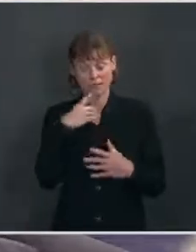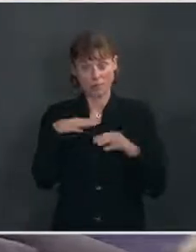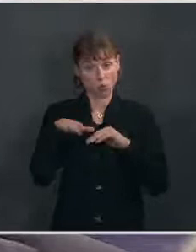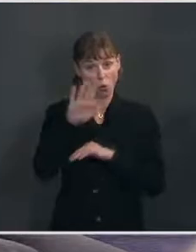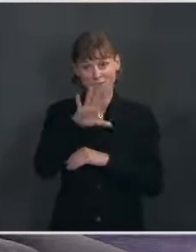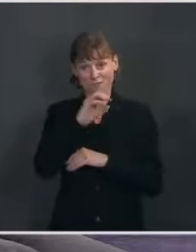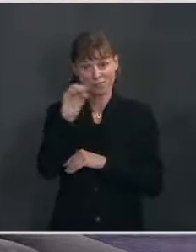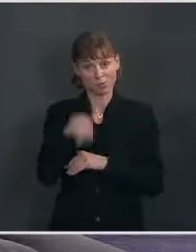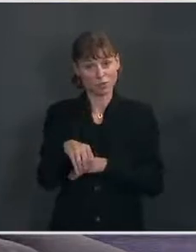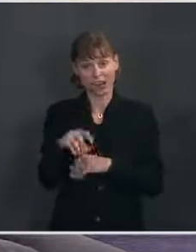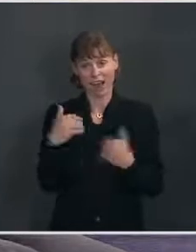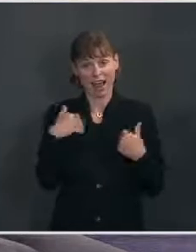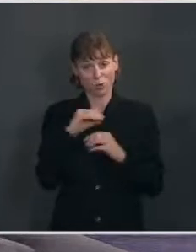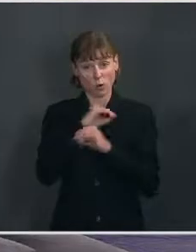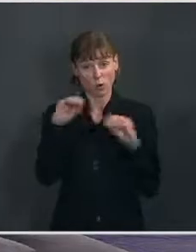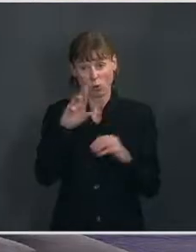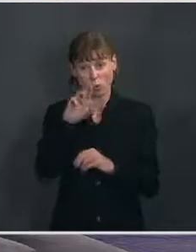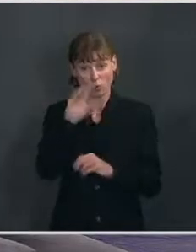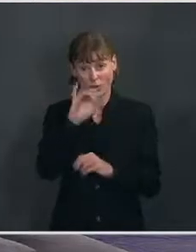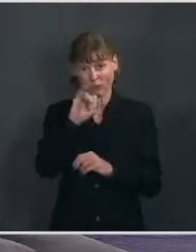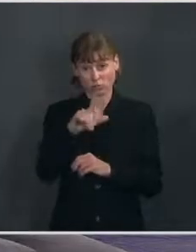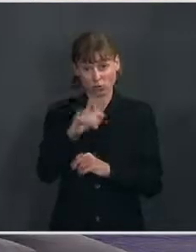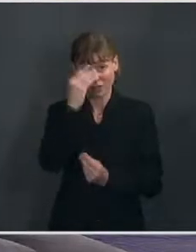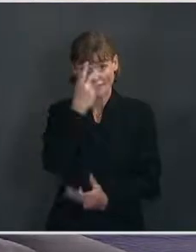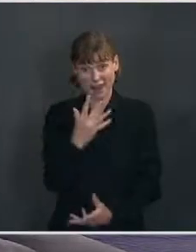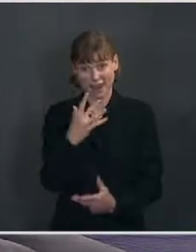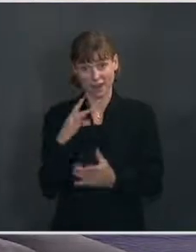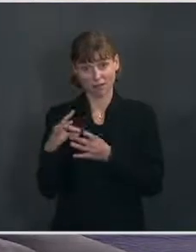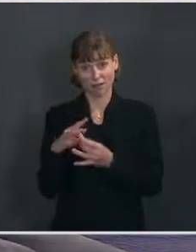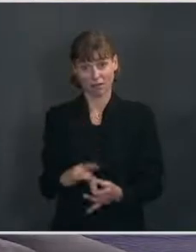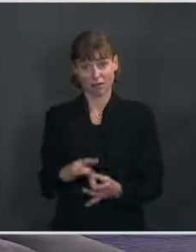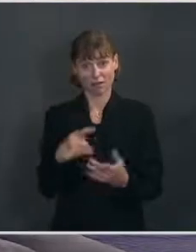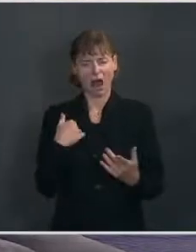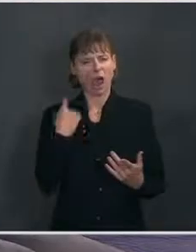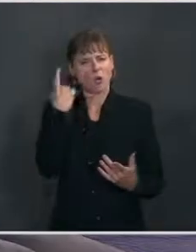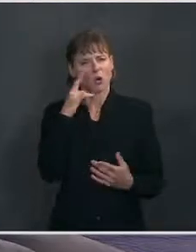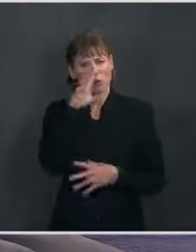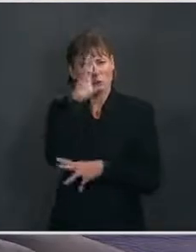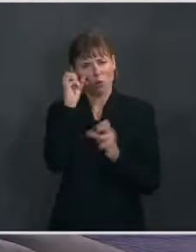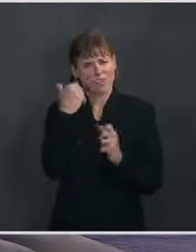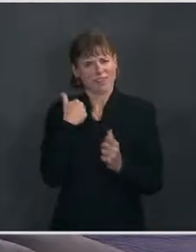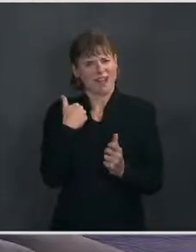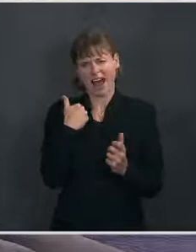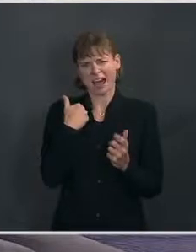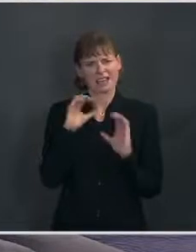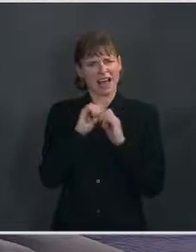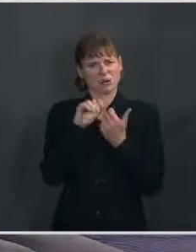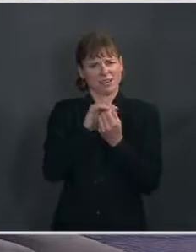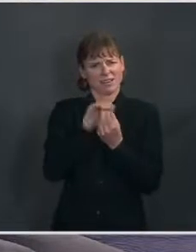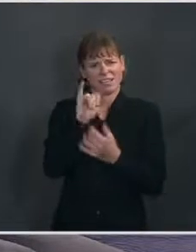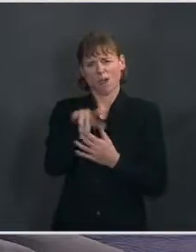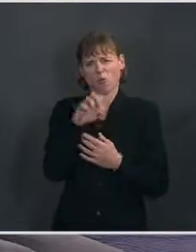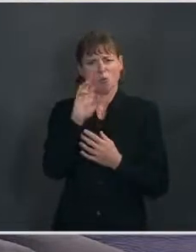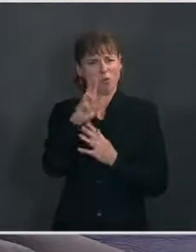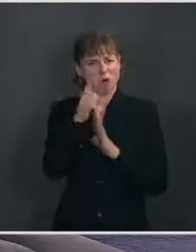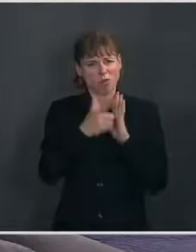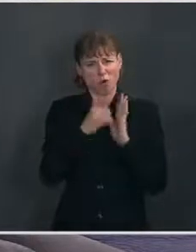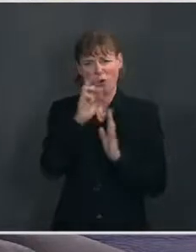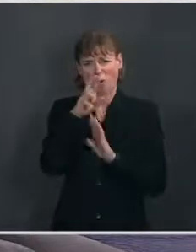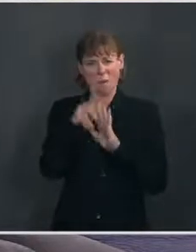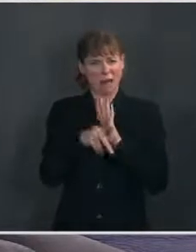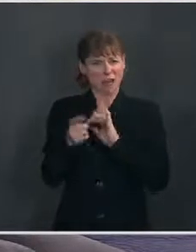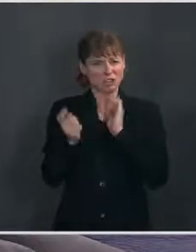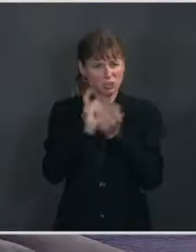don't have racial data. I'm wondering if the President has a fix for that, if there's a legislative or a policy change that's going to be made, because I'm wondering